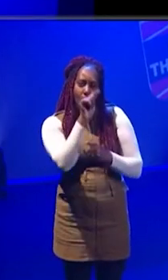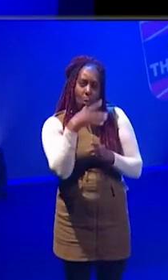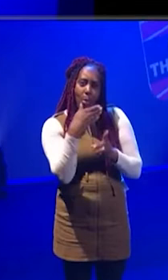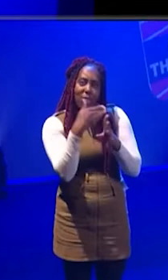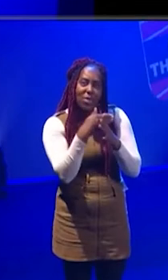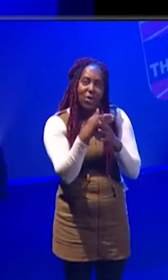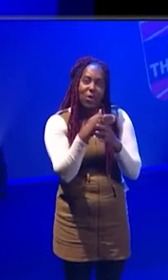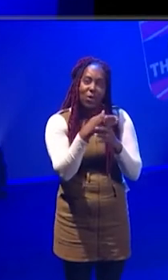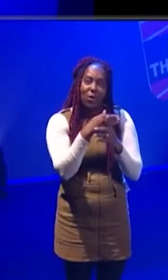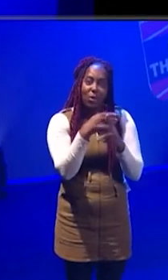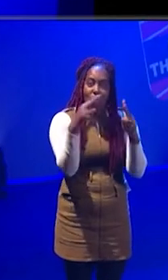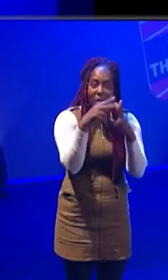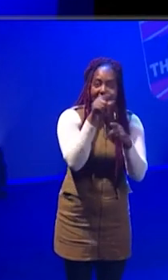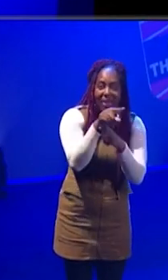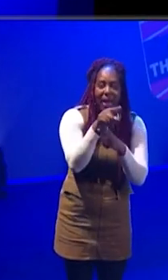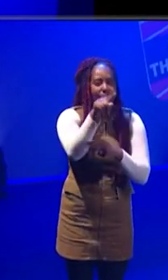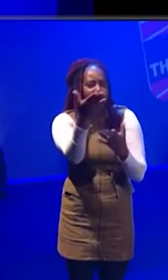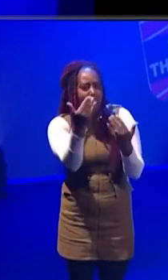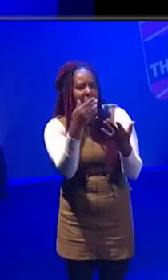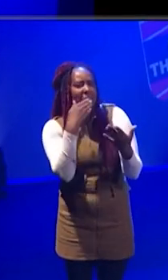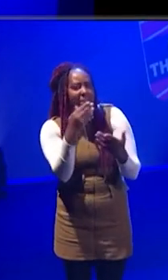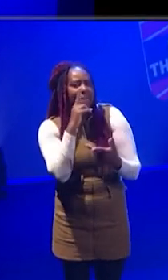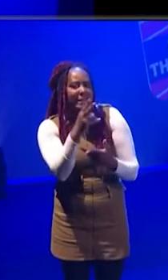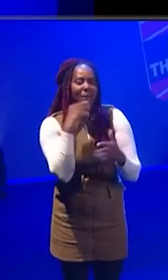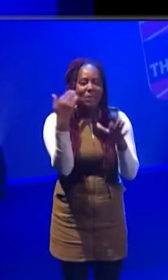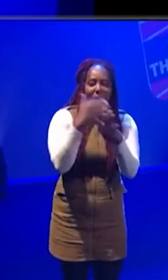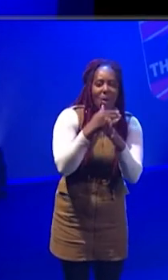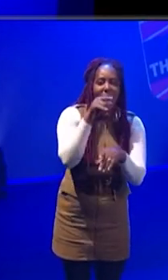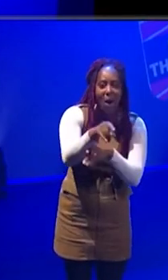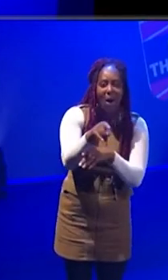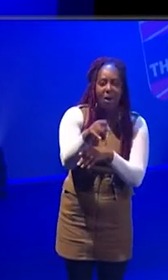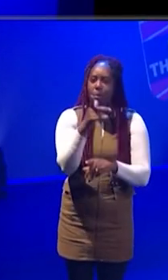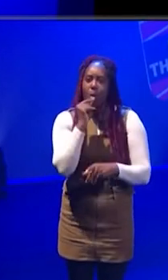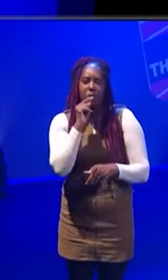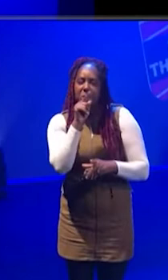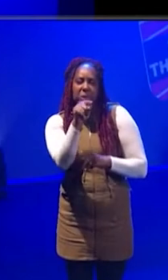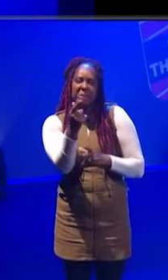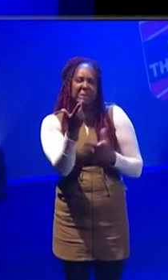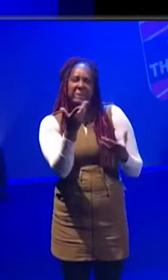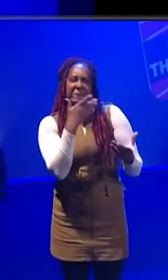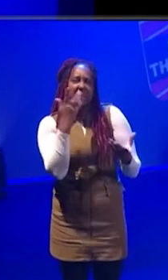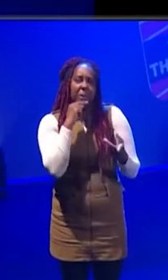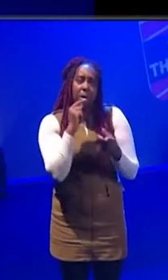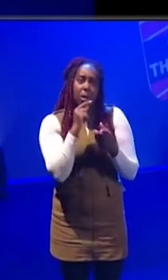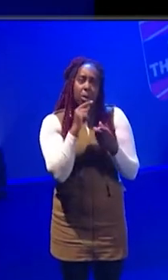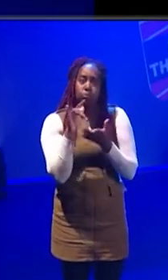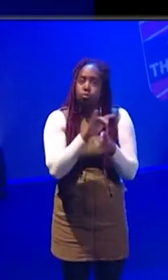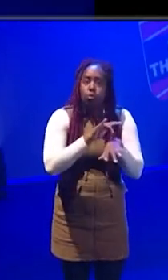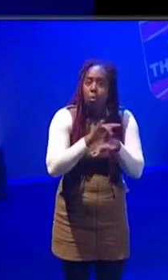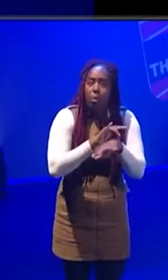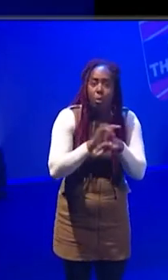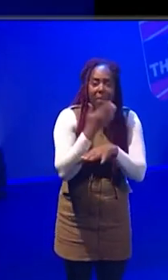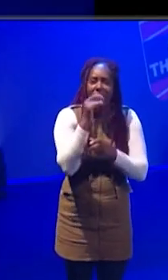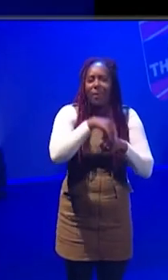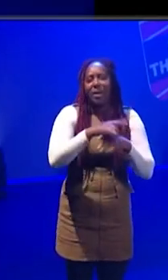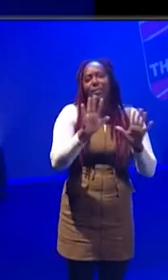contact them, invite them to see your work. It's likely that they may not be able to make that production. But I think going forwards,